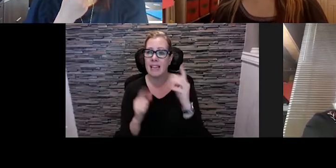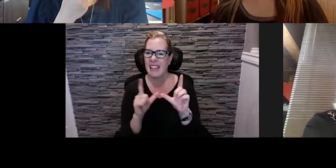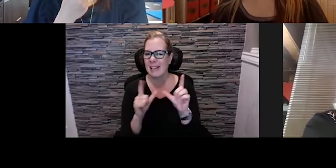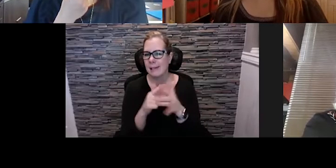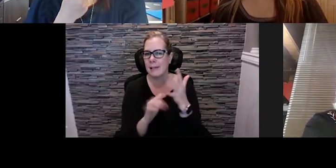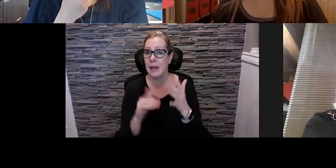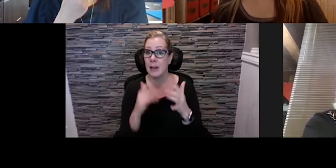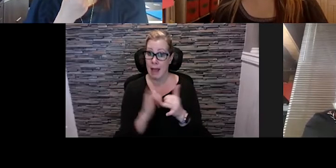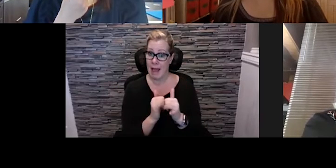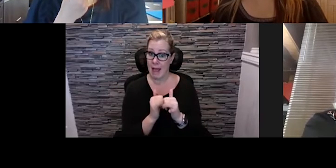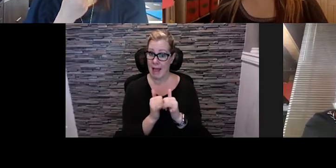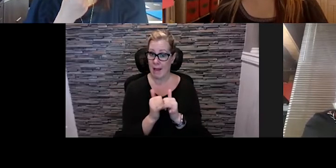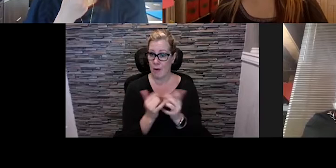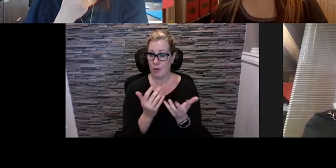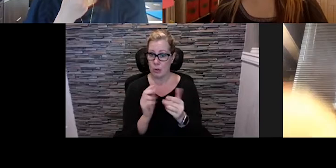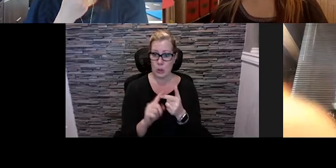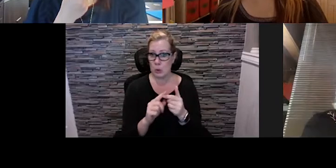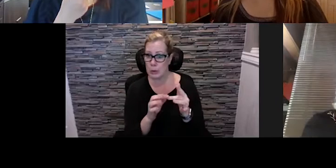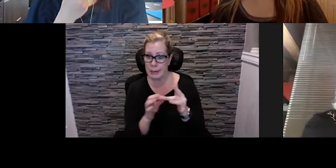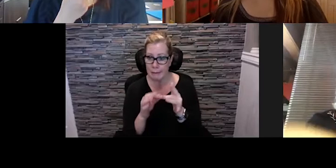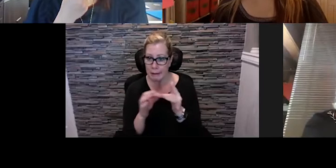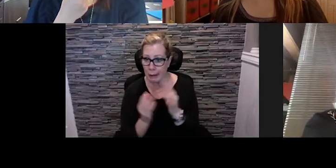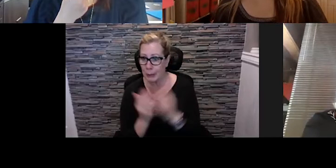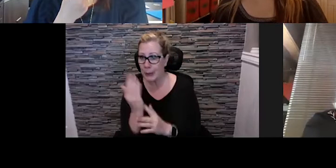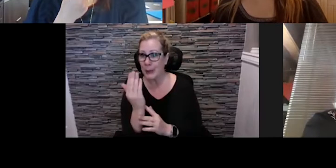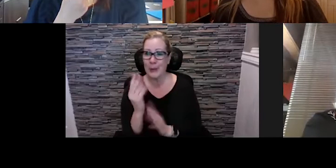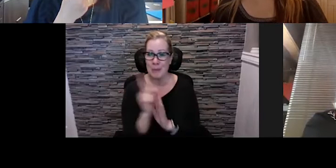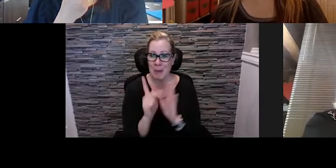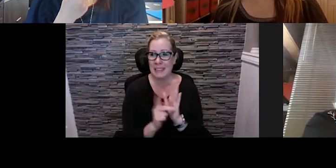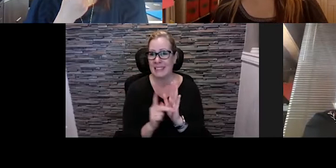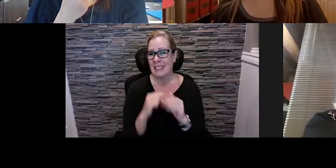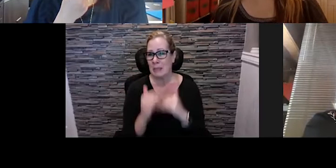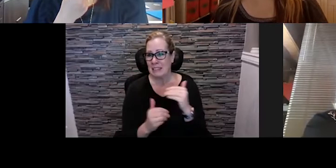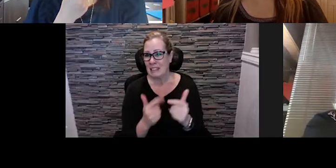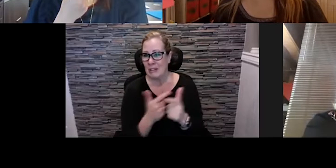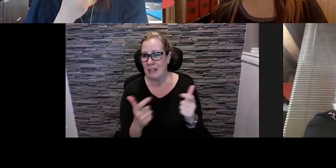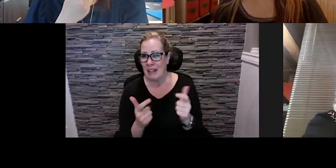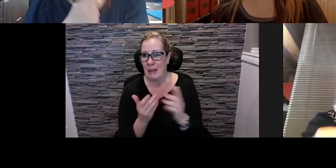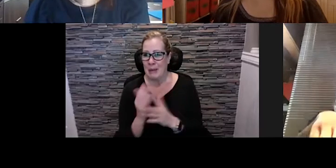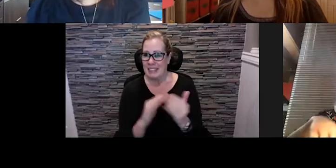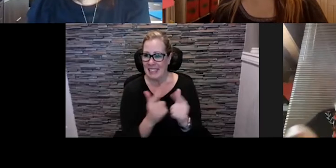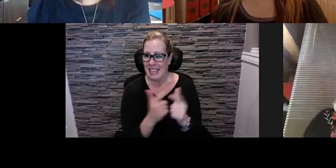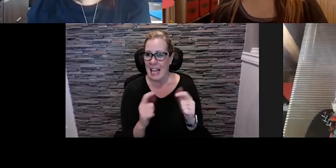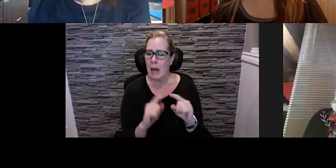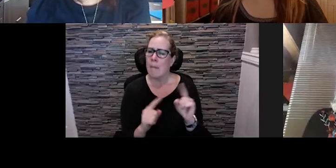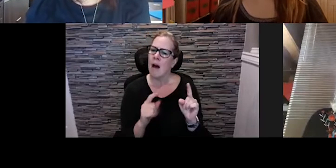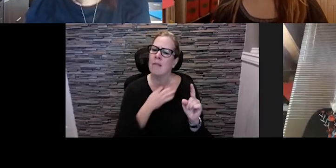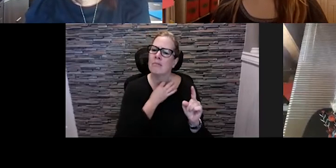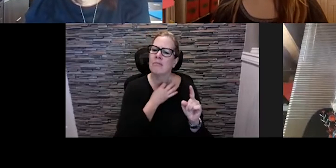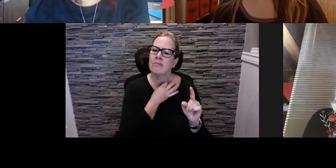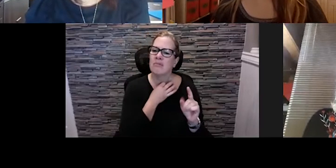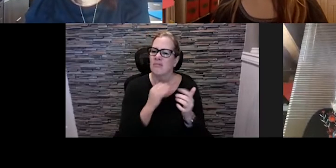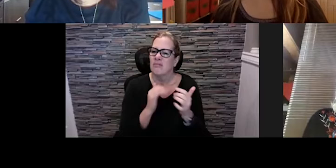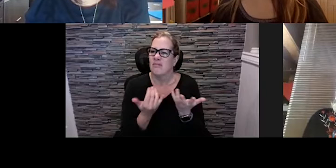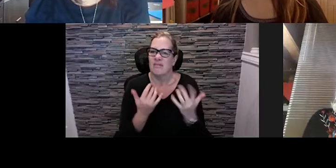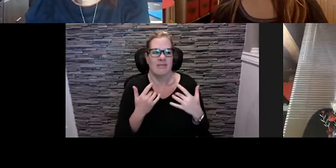to navigate, you know, the civic system so that we can have a lot of these great events